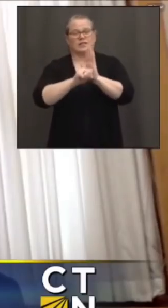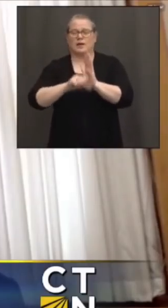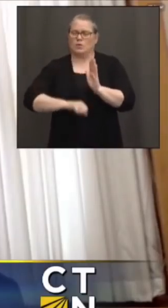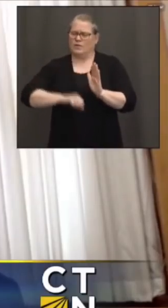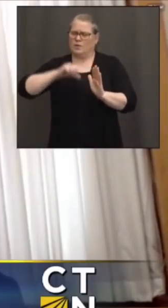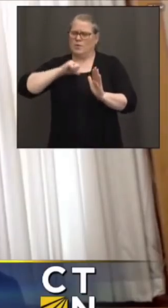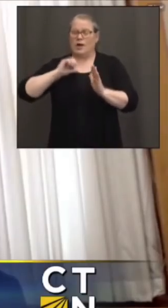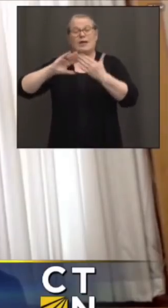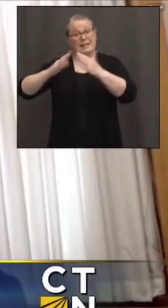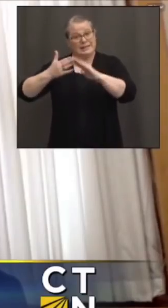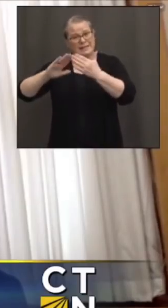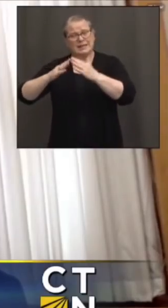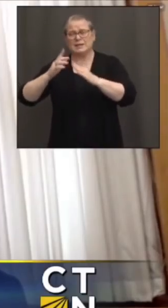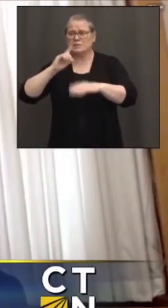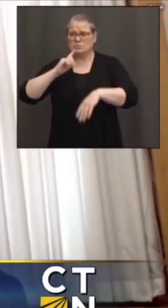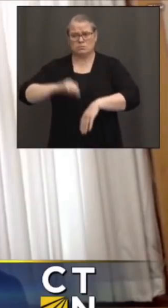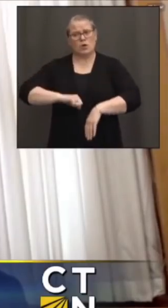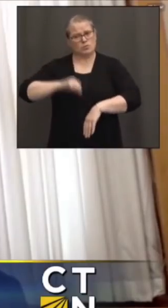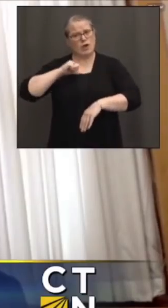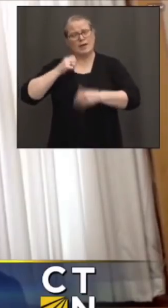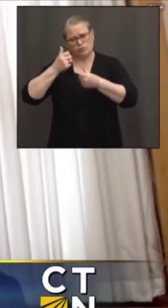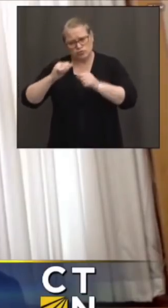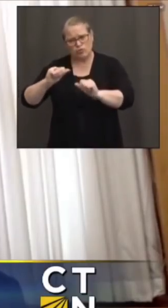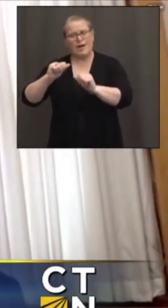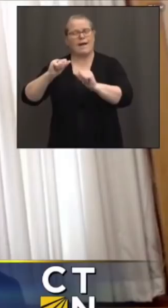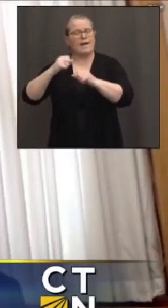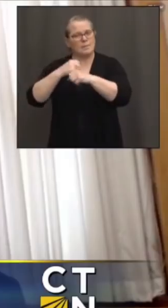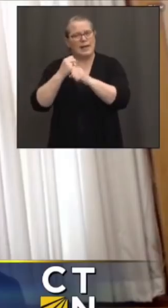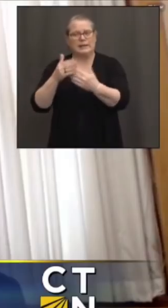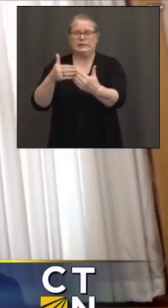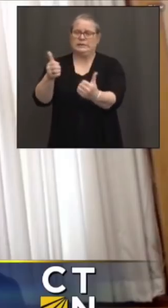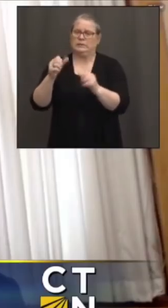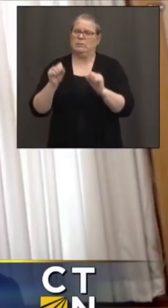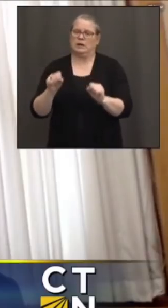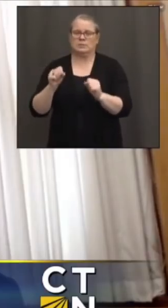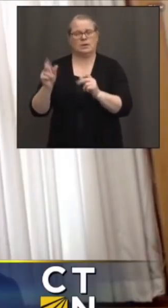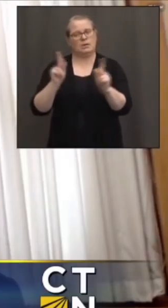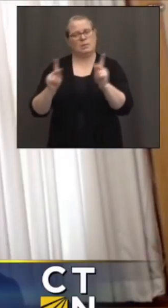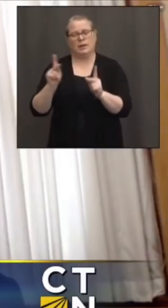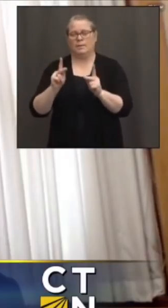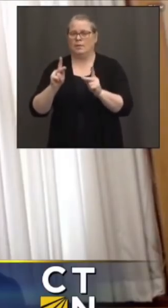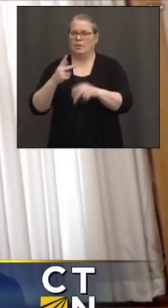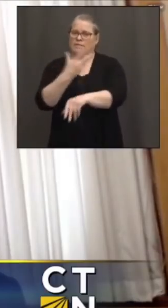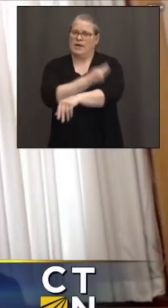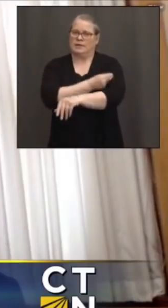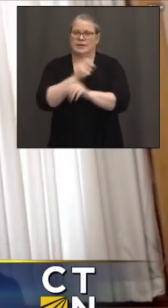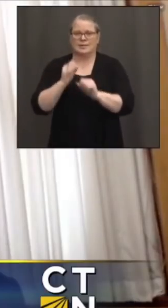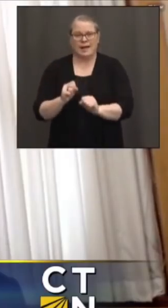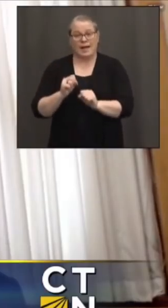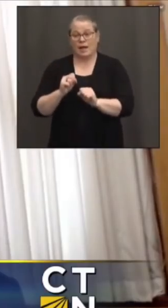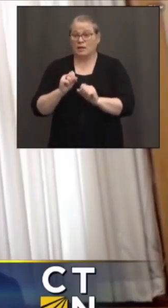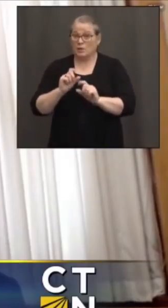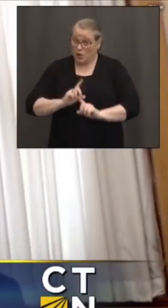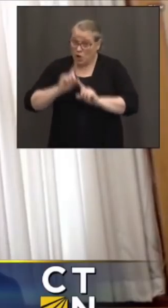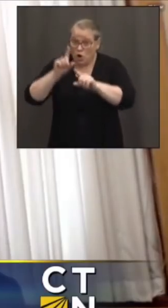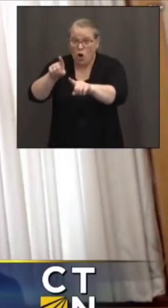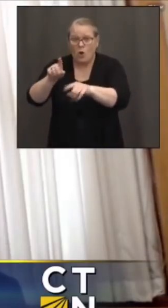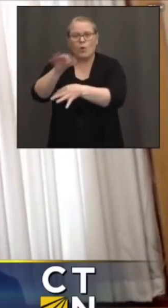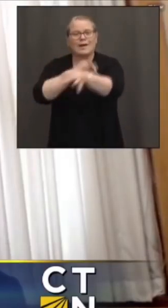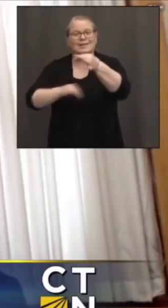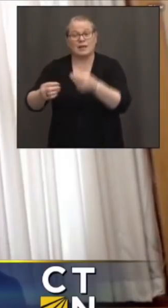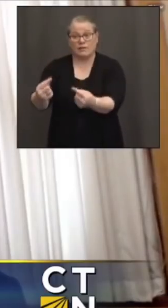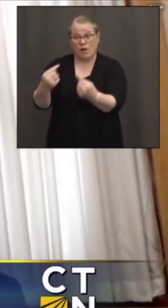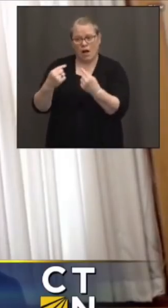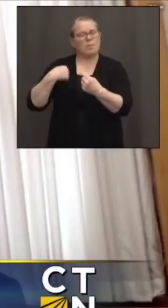in particular to make it as easy as possible for people to get vaccinated, bring vaccine opportunities directly to them. We're seeing more and more